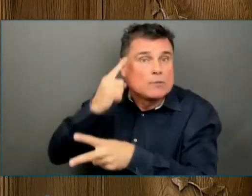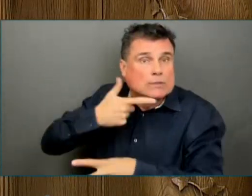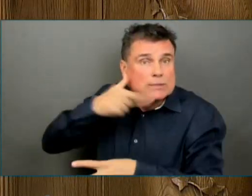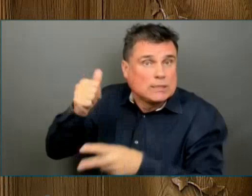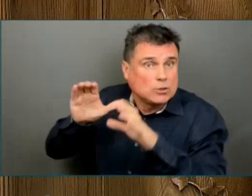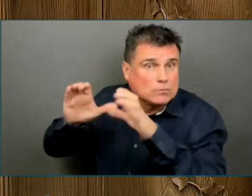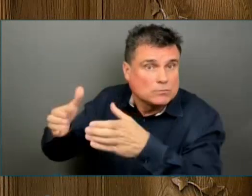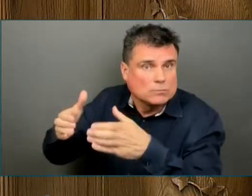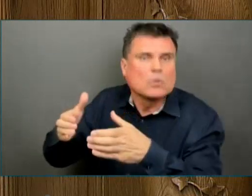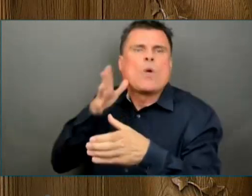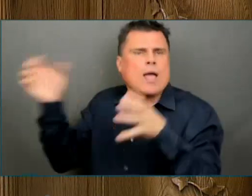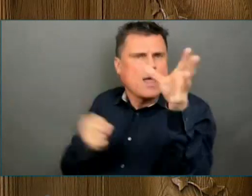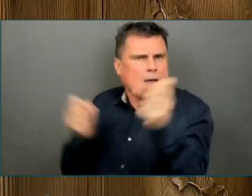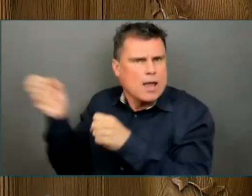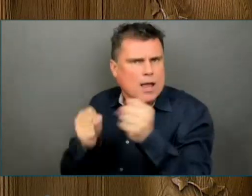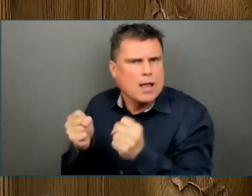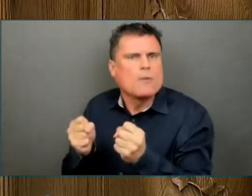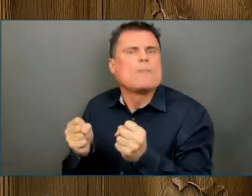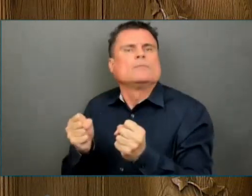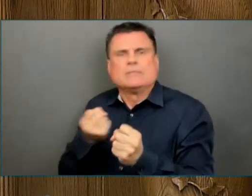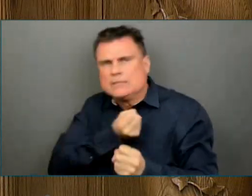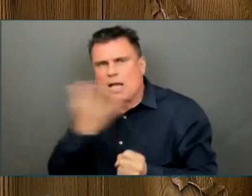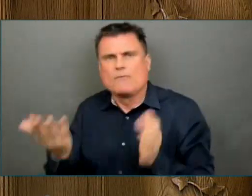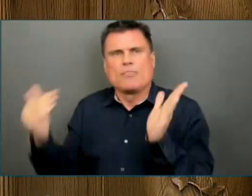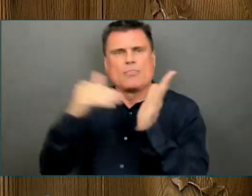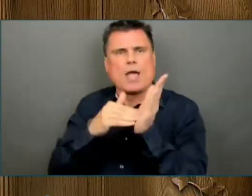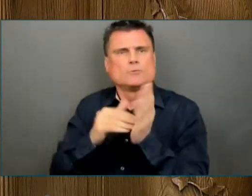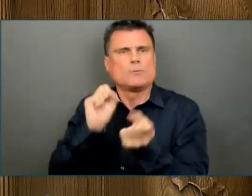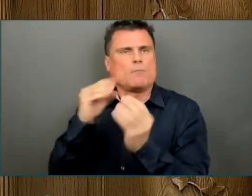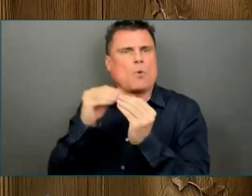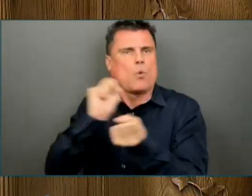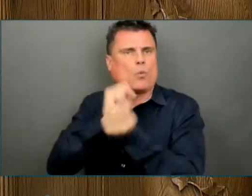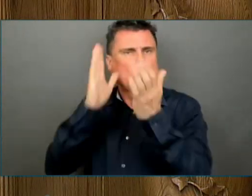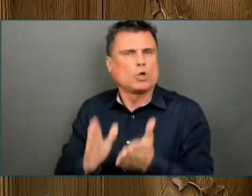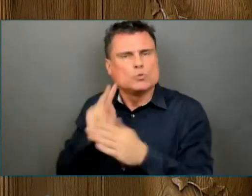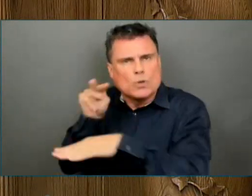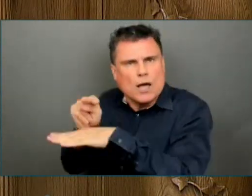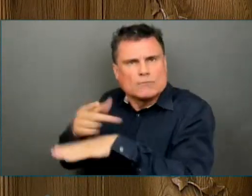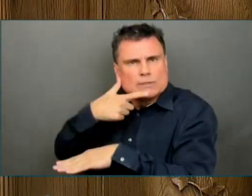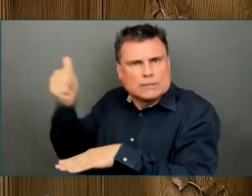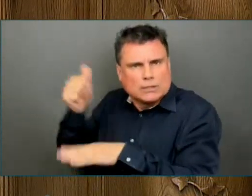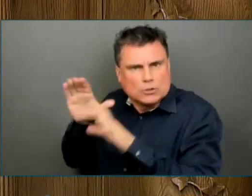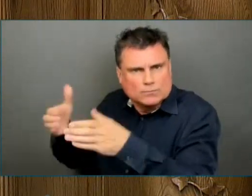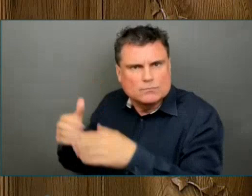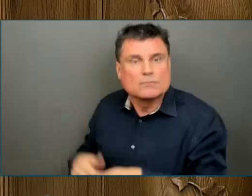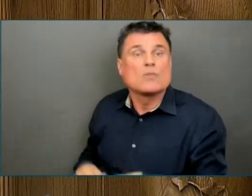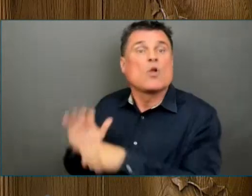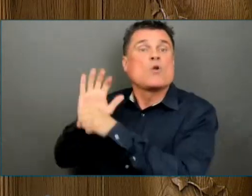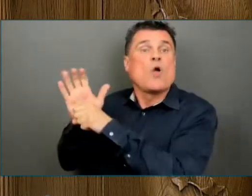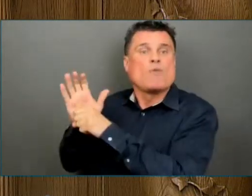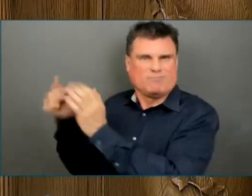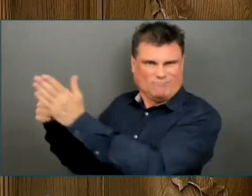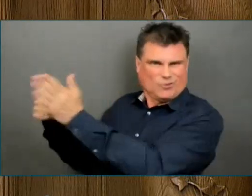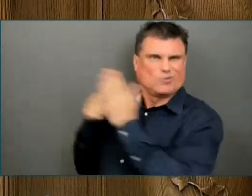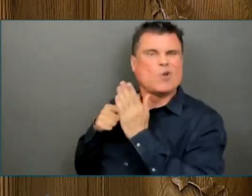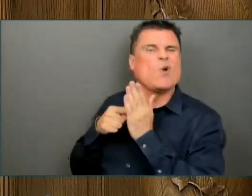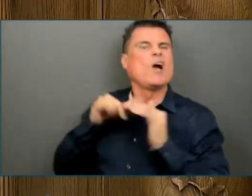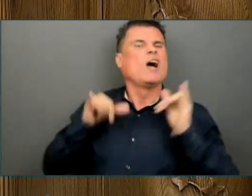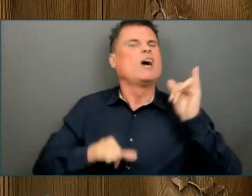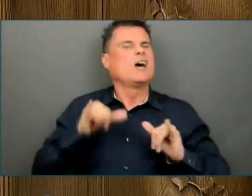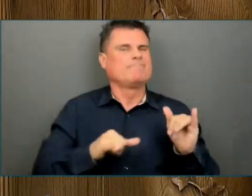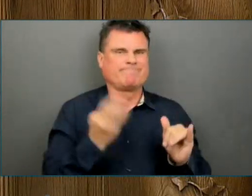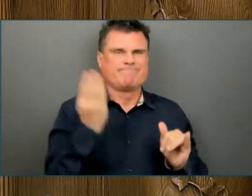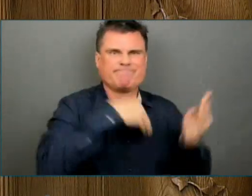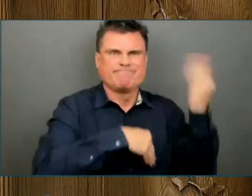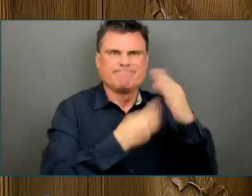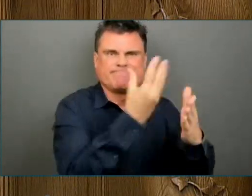and by fixing the cracks COVID-19 has exposed. It will reduce wait times by permanently changing the way we